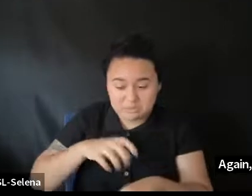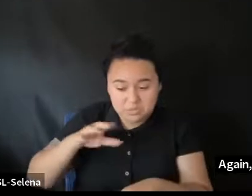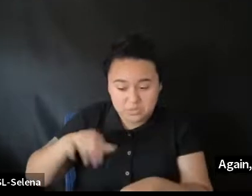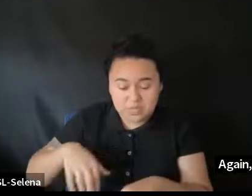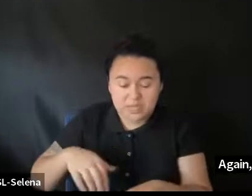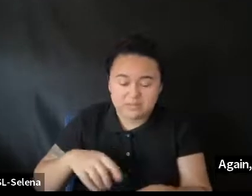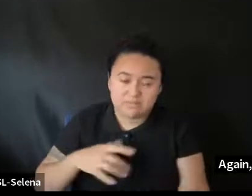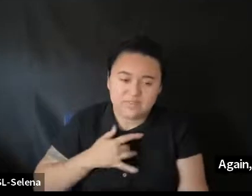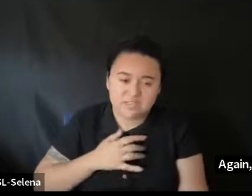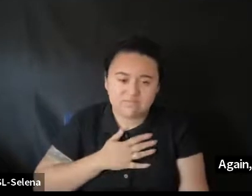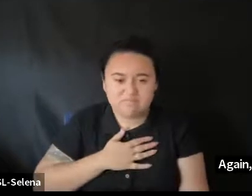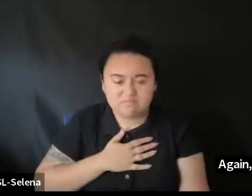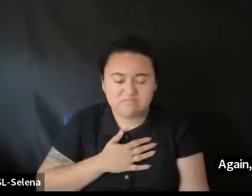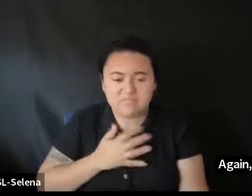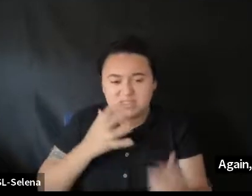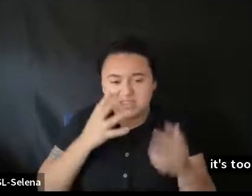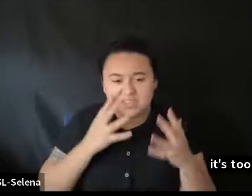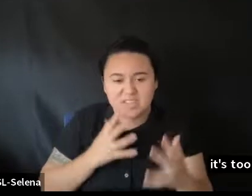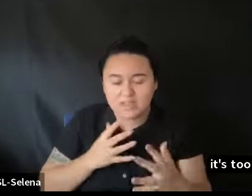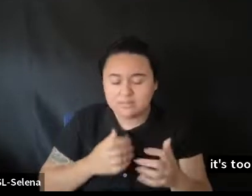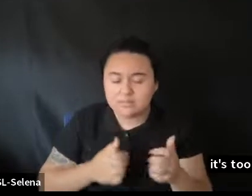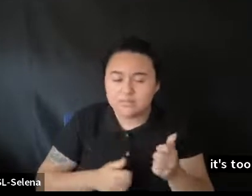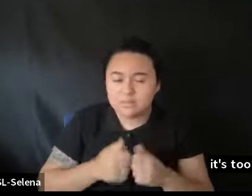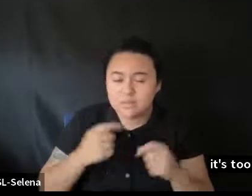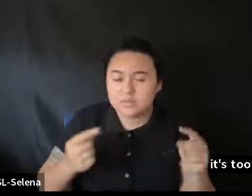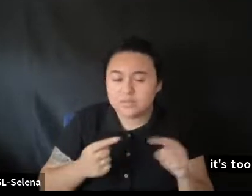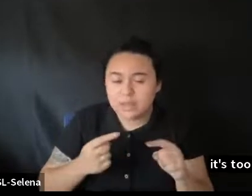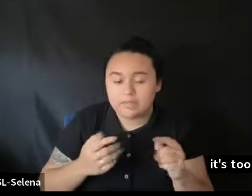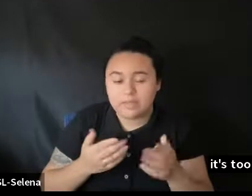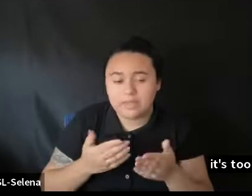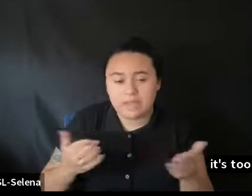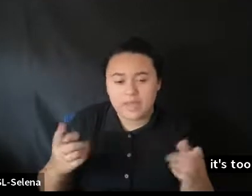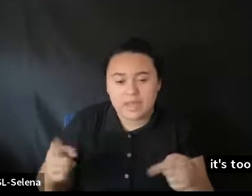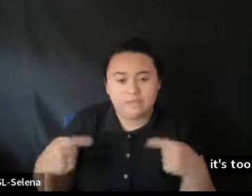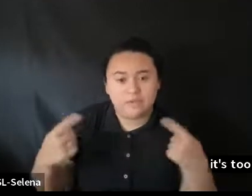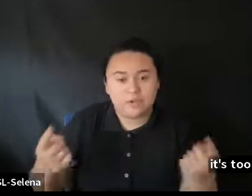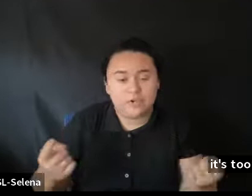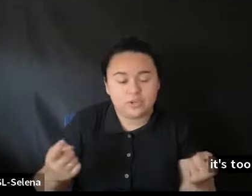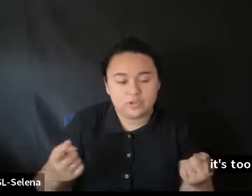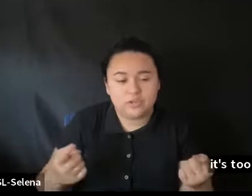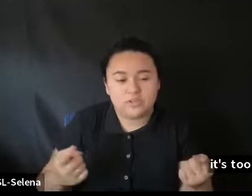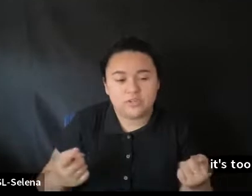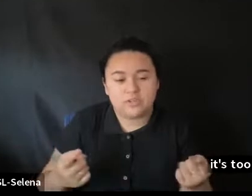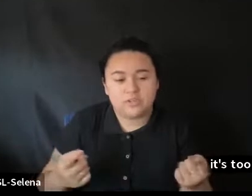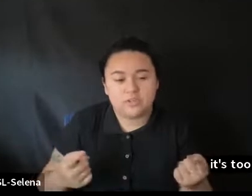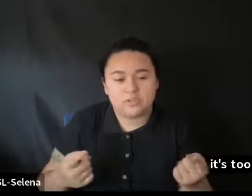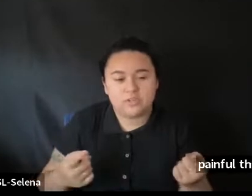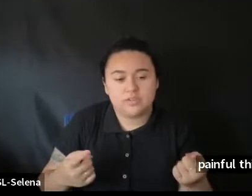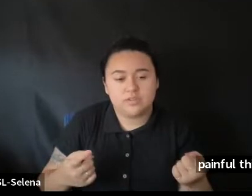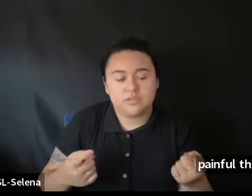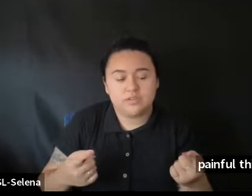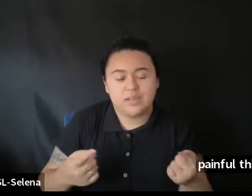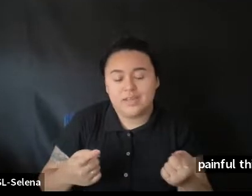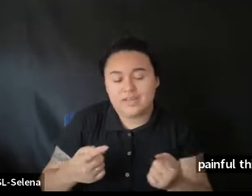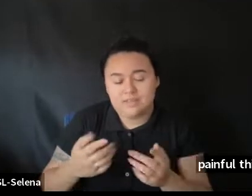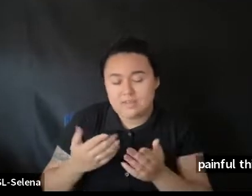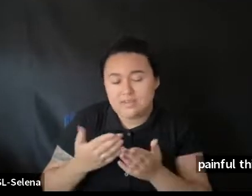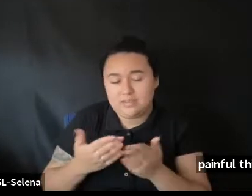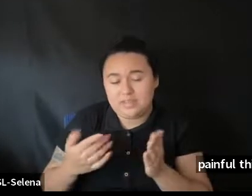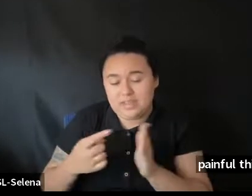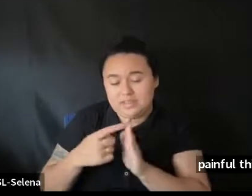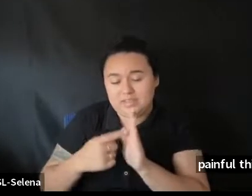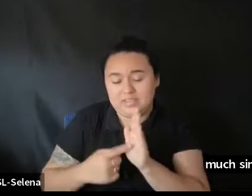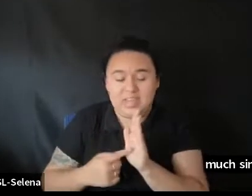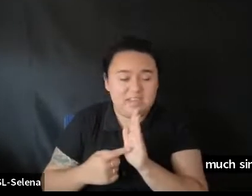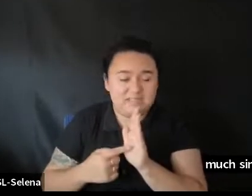most painful. Thing. Ever. And there's. There are things that are. That are simply. Baked into our laws. That just prevent us.